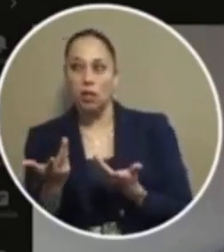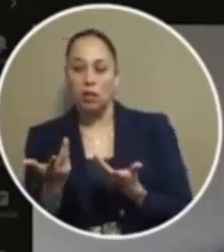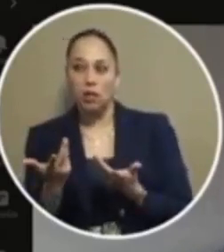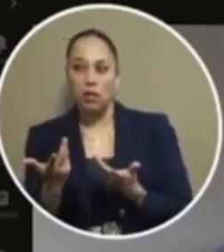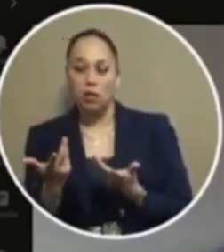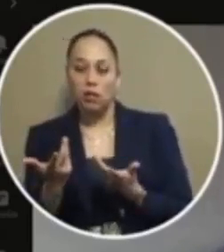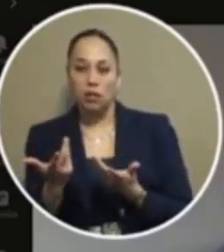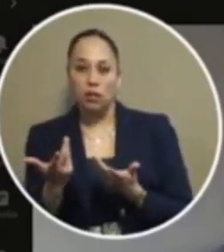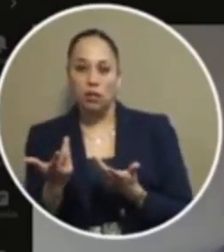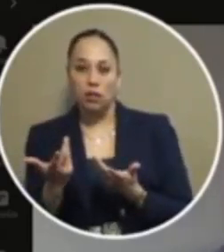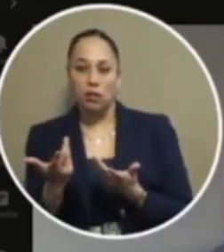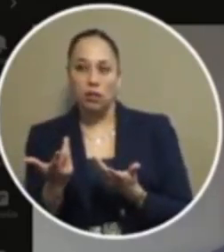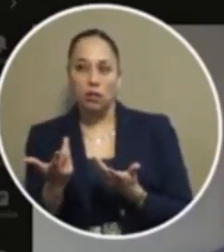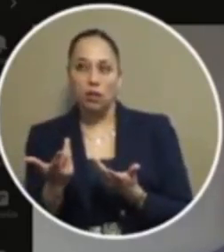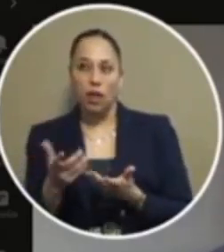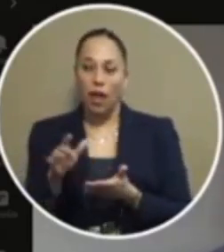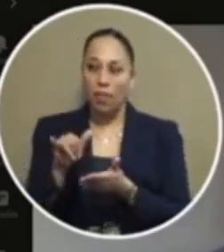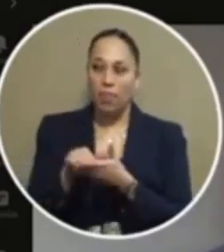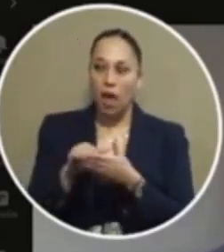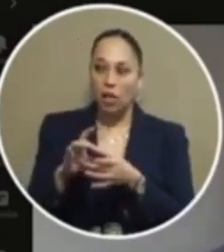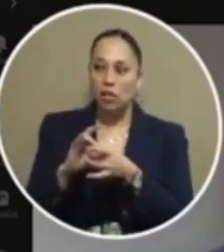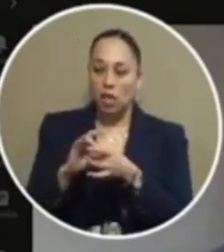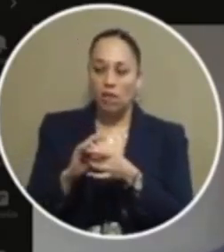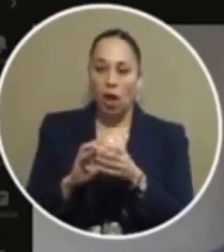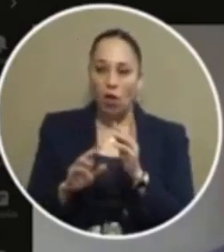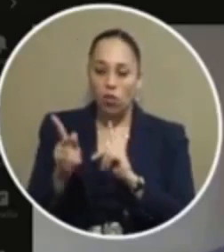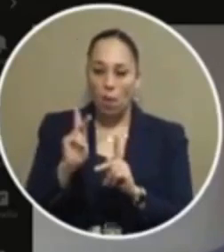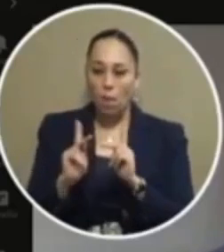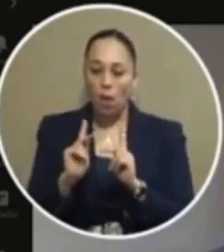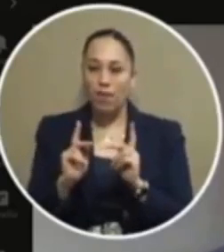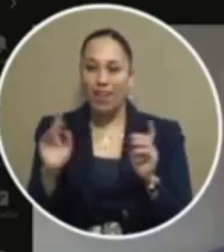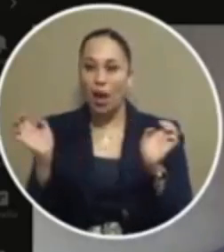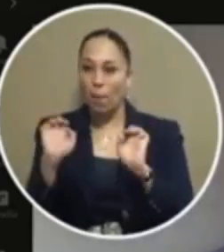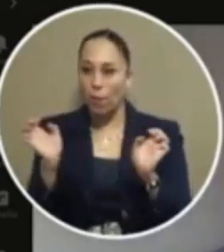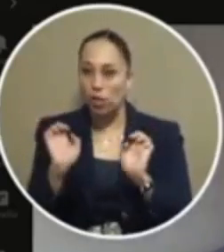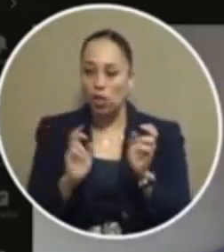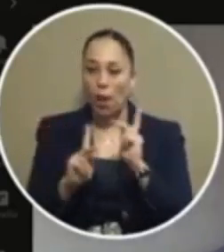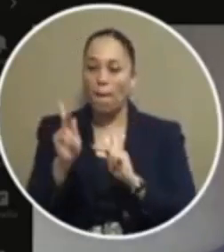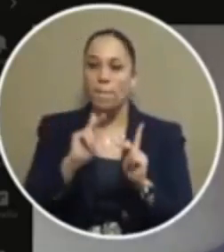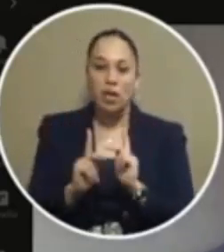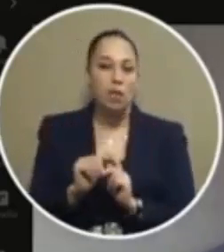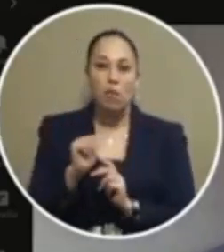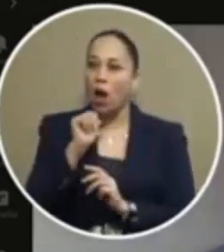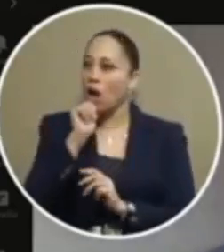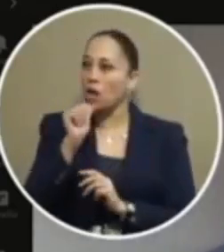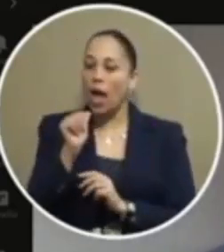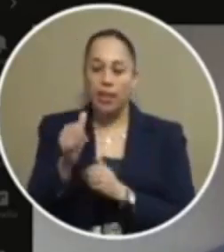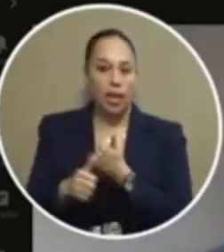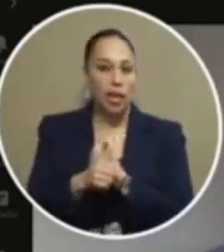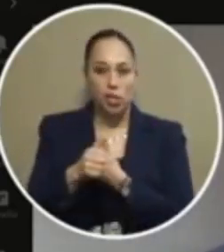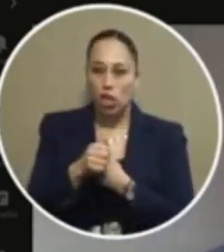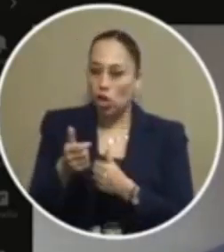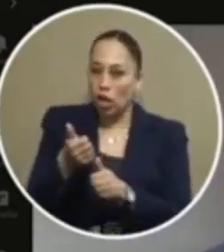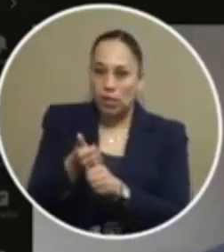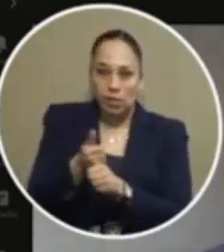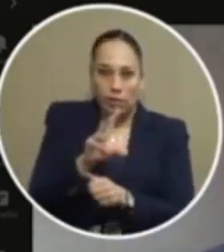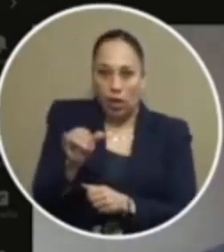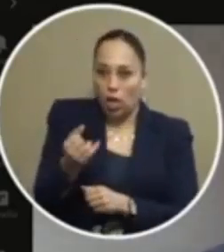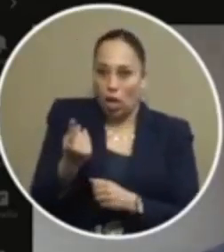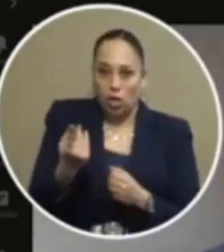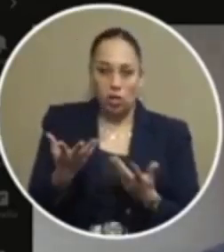lot it's a it's about a public health emergency and people not endangering themselves and others